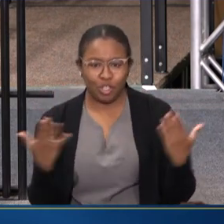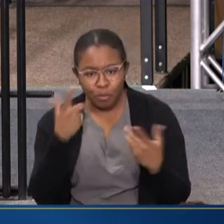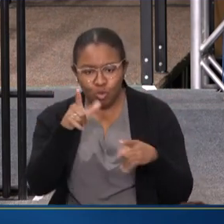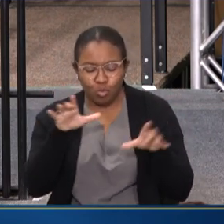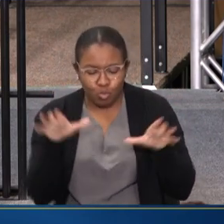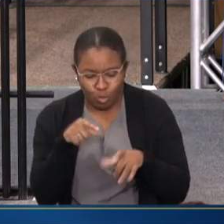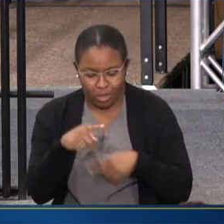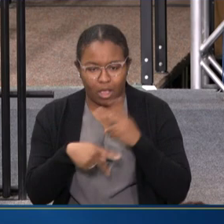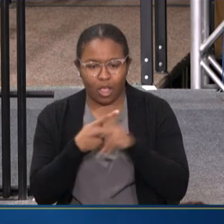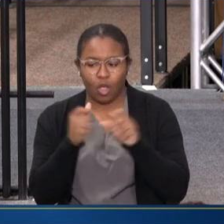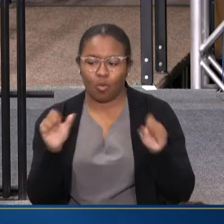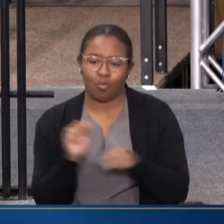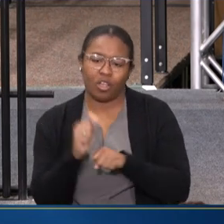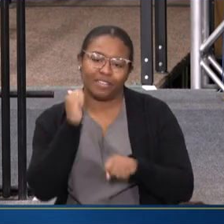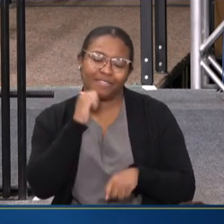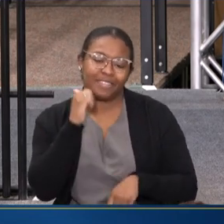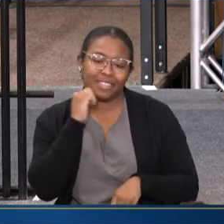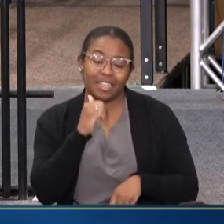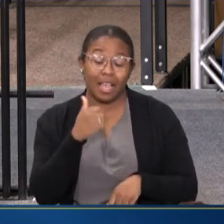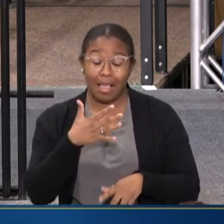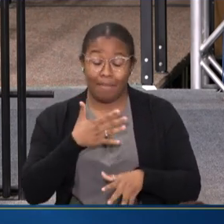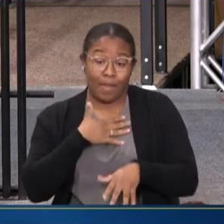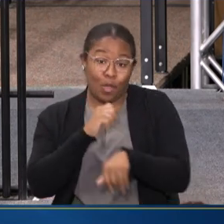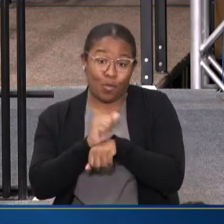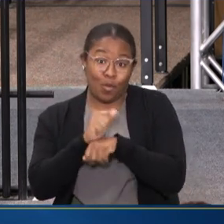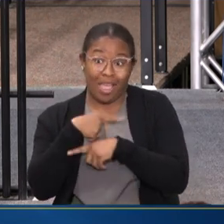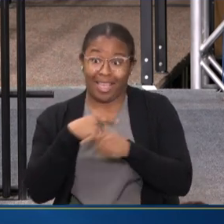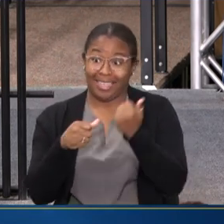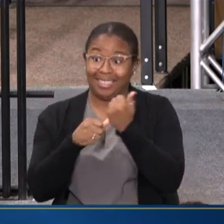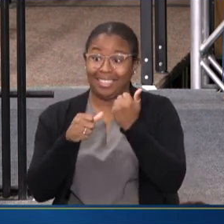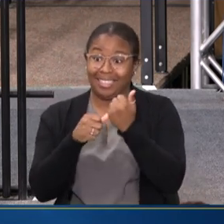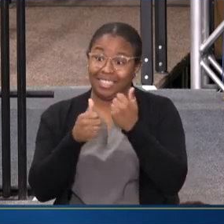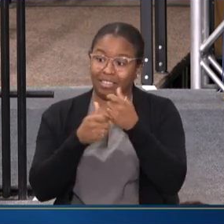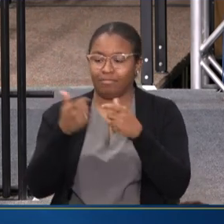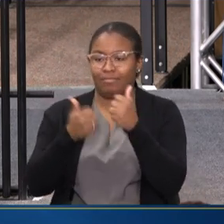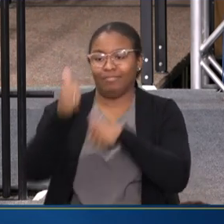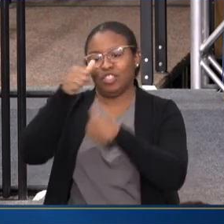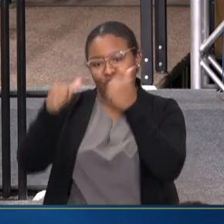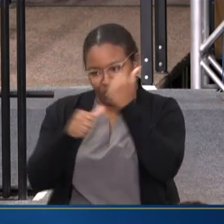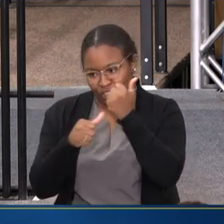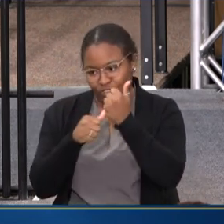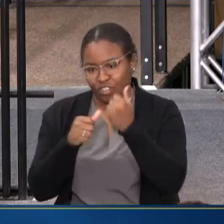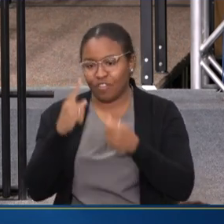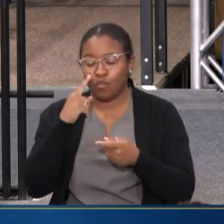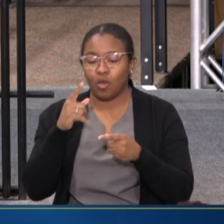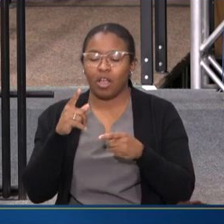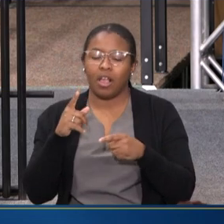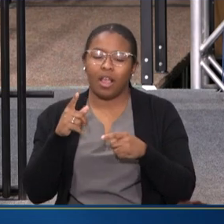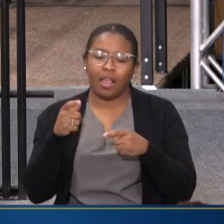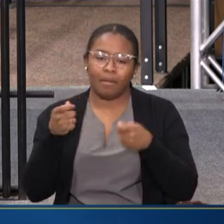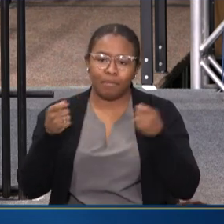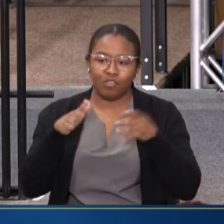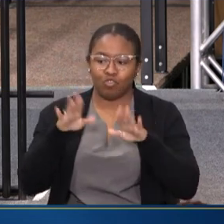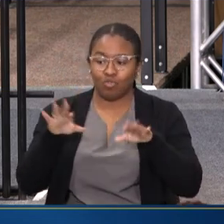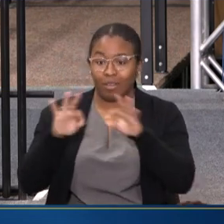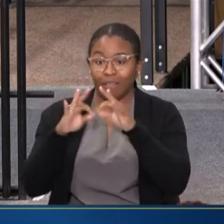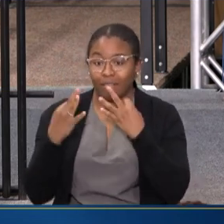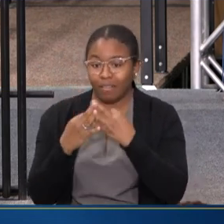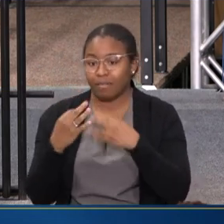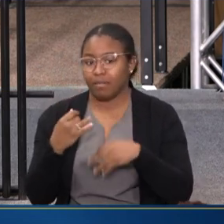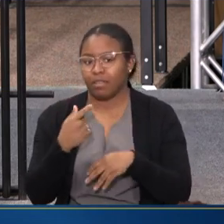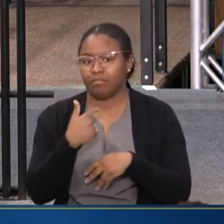DOING THIS WORK EVERY DAY. IN MY WORK AS THE ASSISTANT SECRETARY FOR THE ADMINISTRATION FOR CHILDREN AND FAMILIES, I MEET WITH